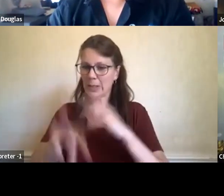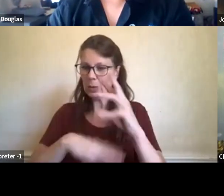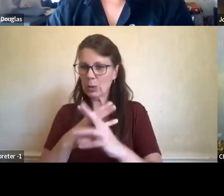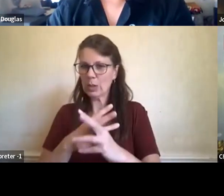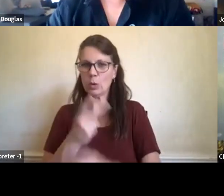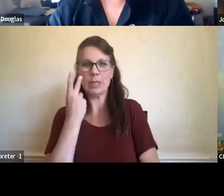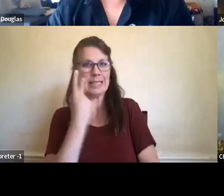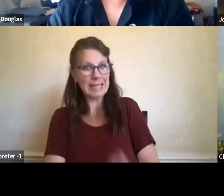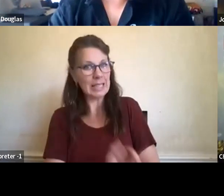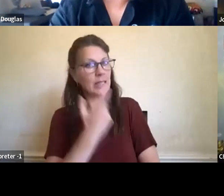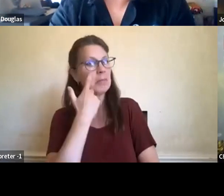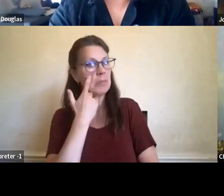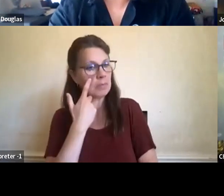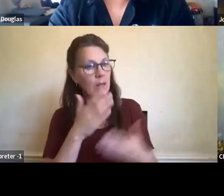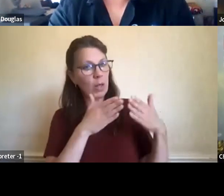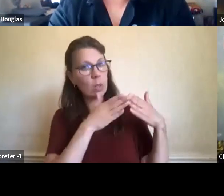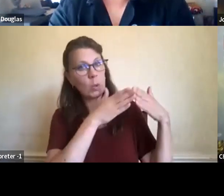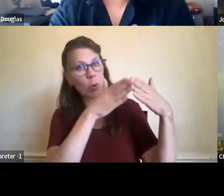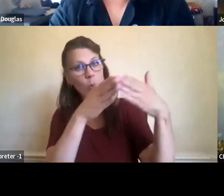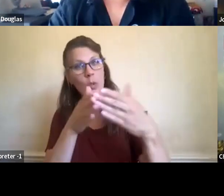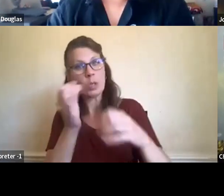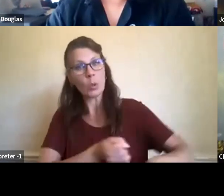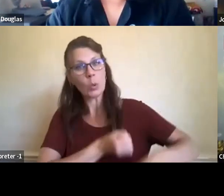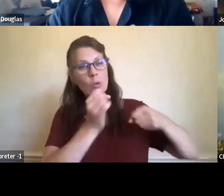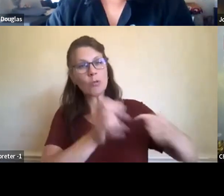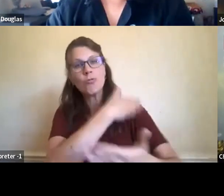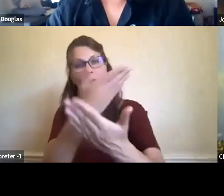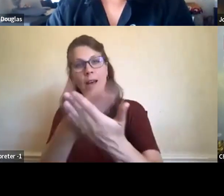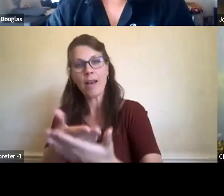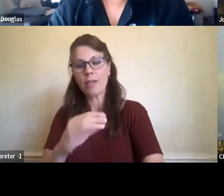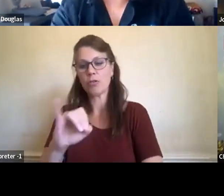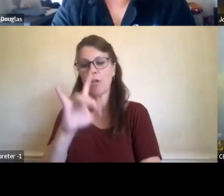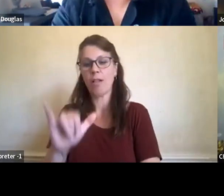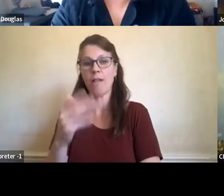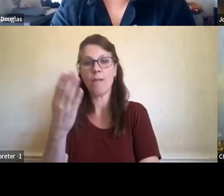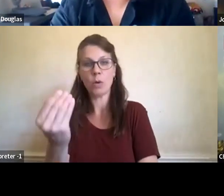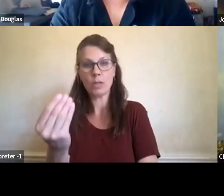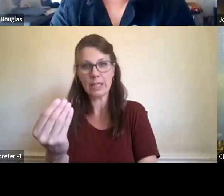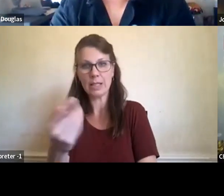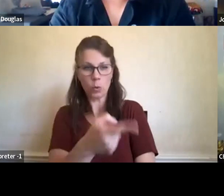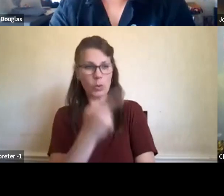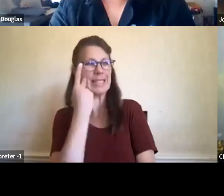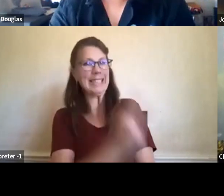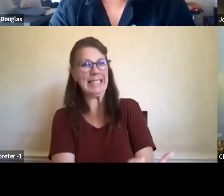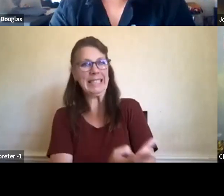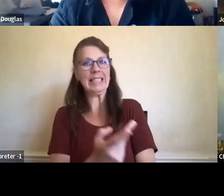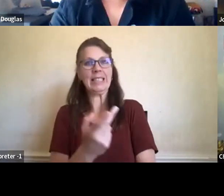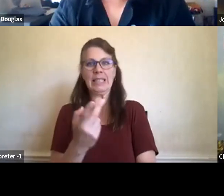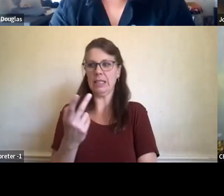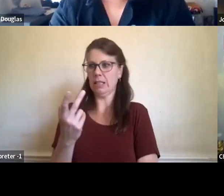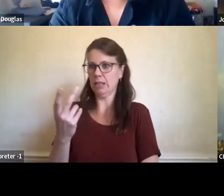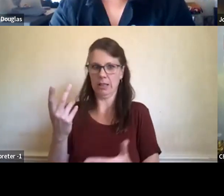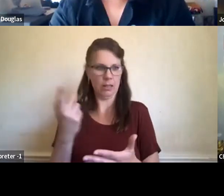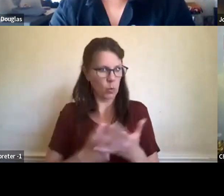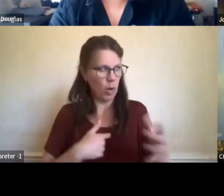arriving on July 14th to learn about the history and the culture of first peoples, because we do land